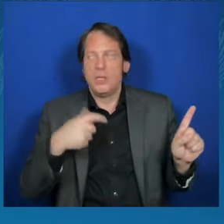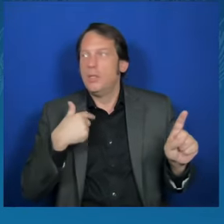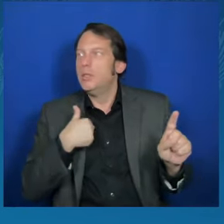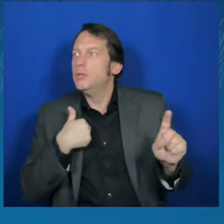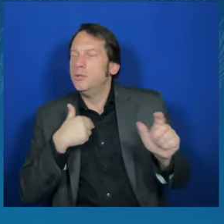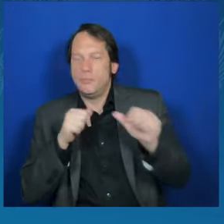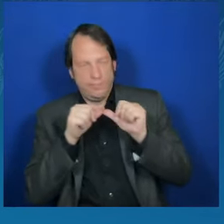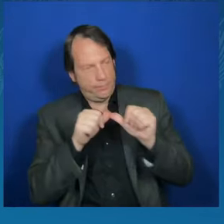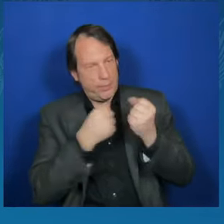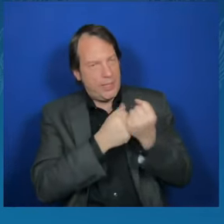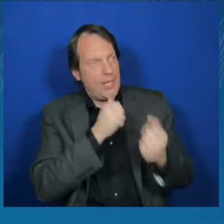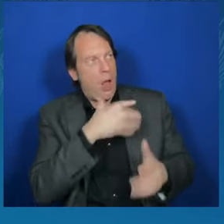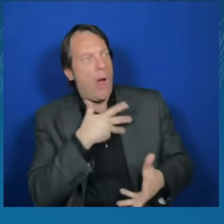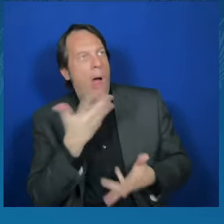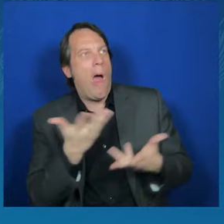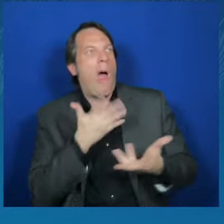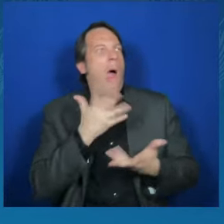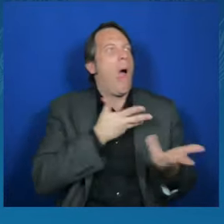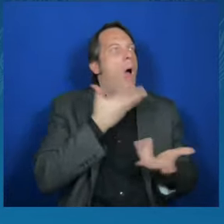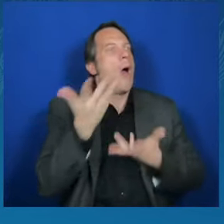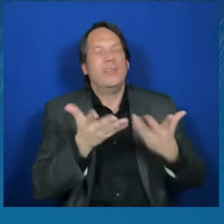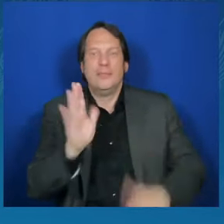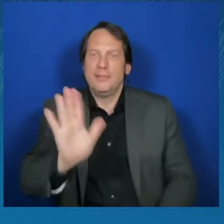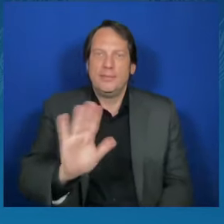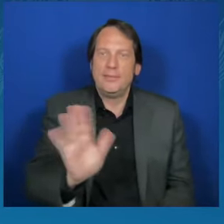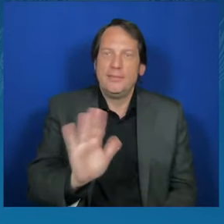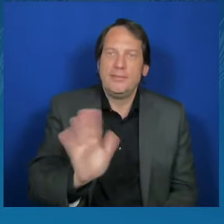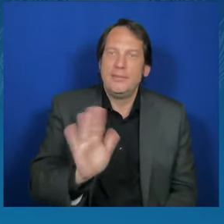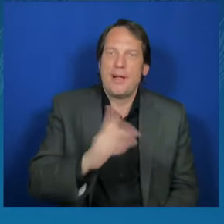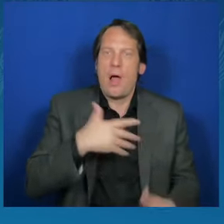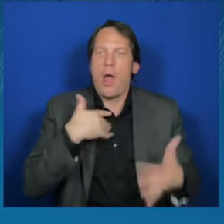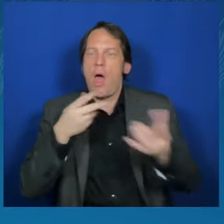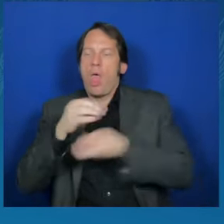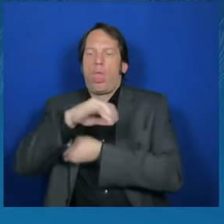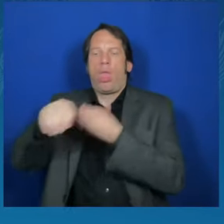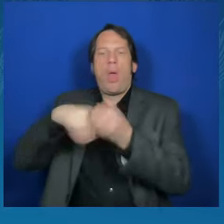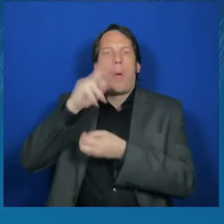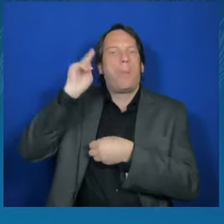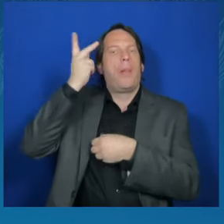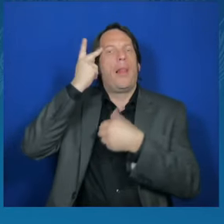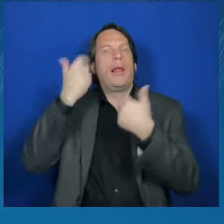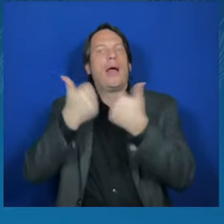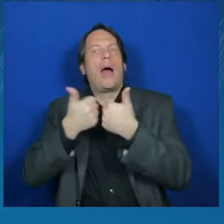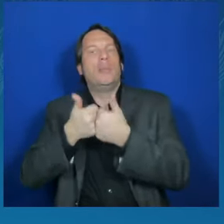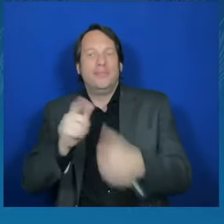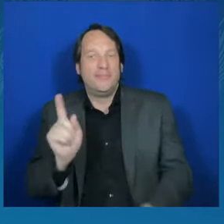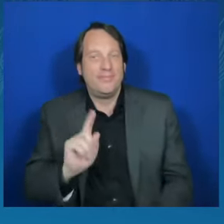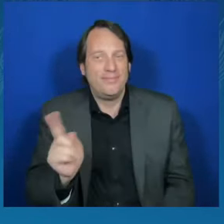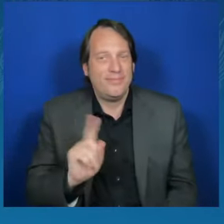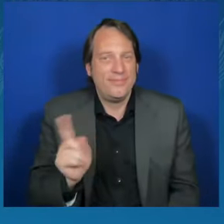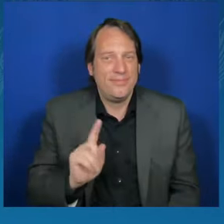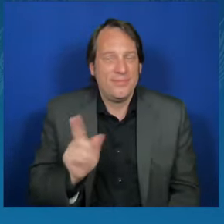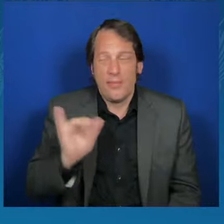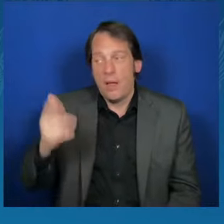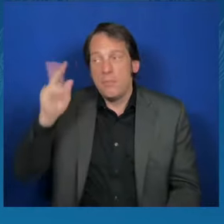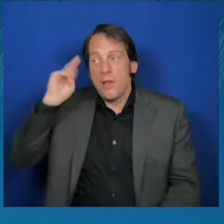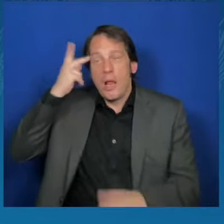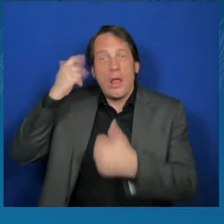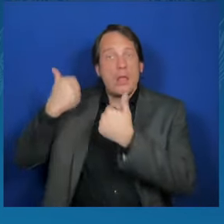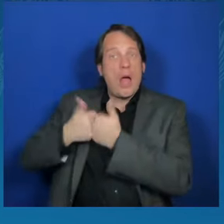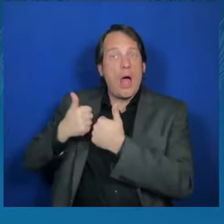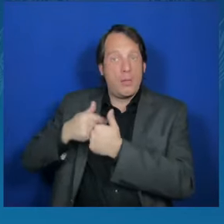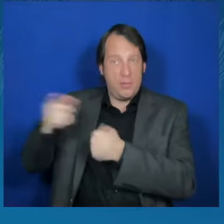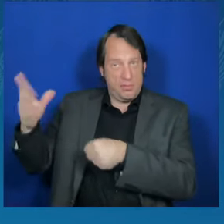Political gamesmanship has no role to play in what is fundamentally about the